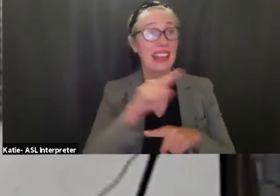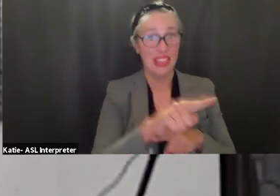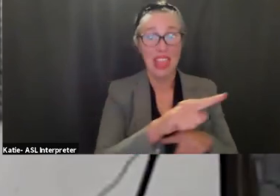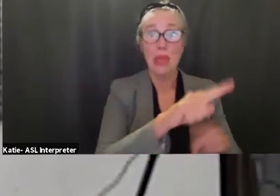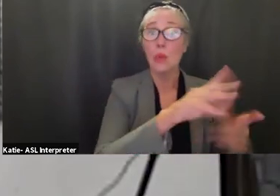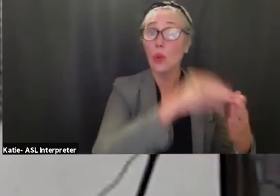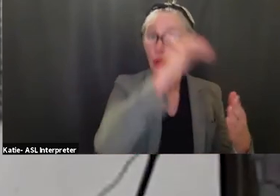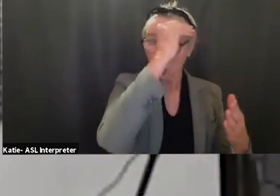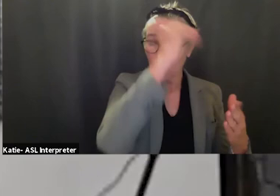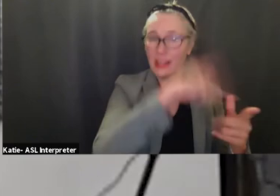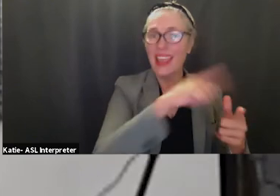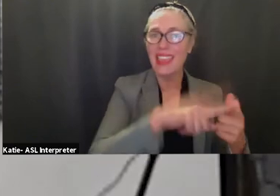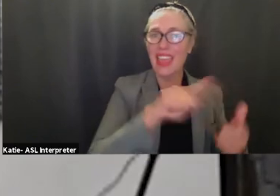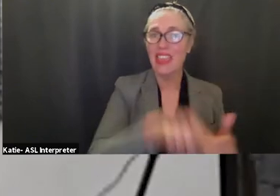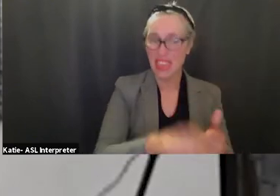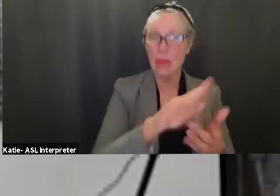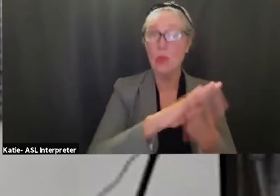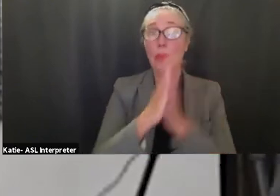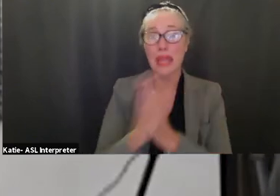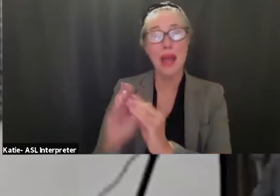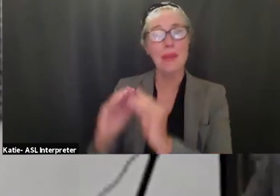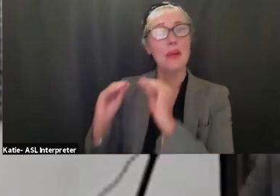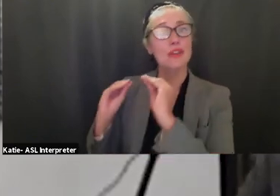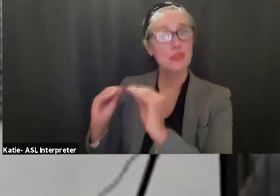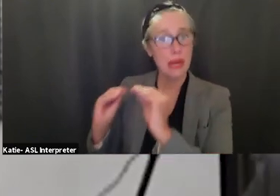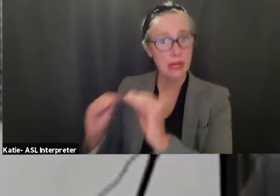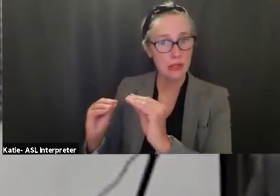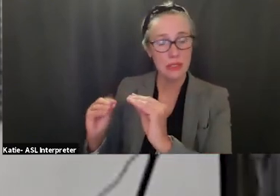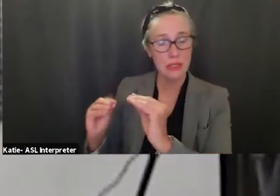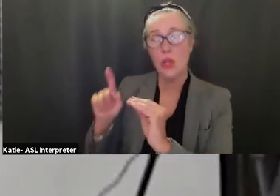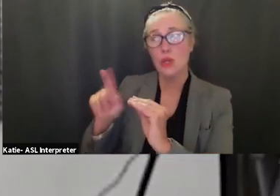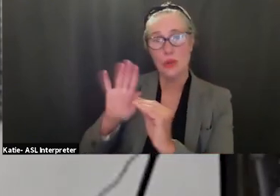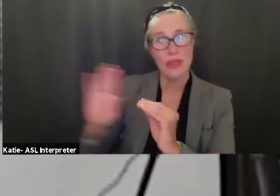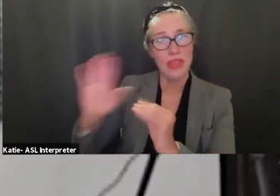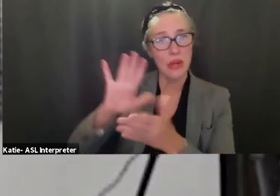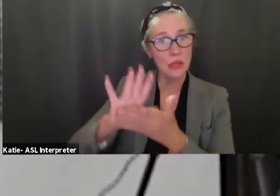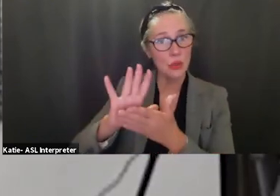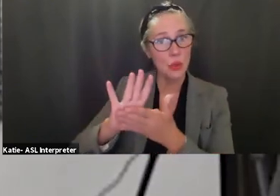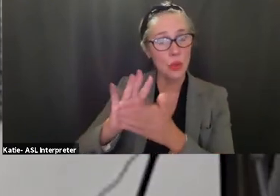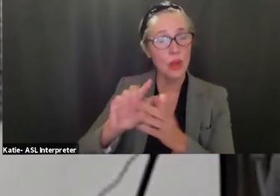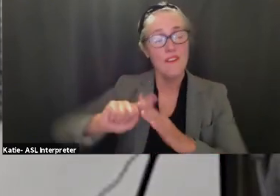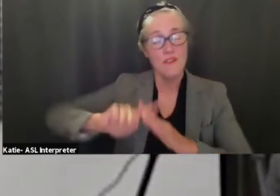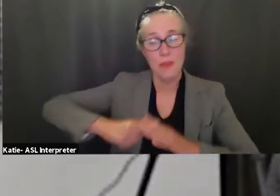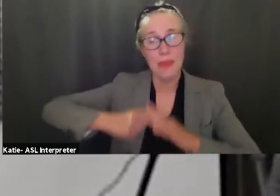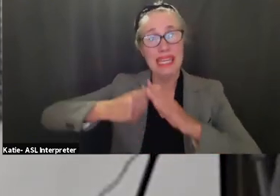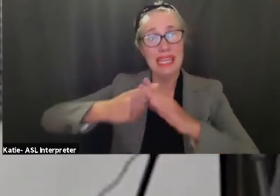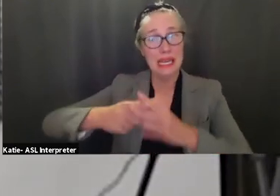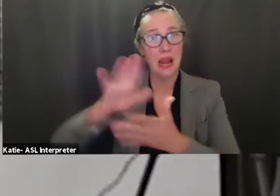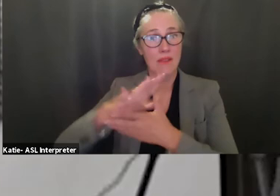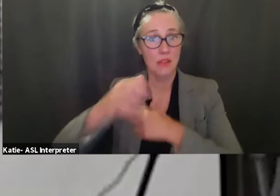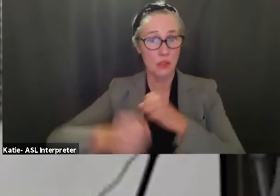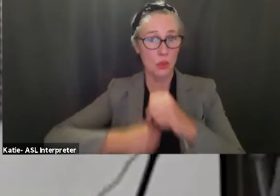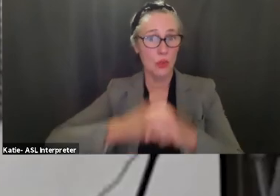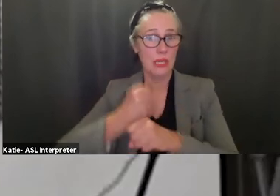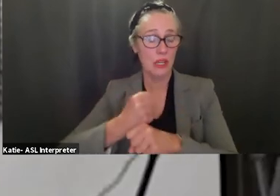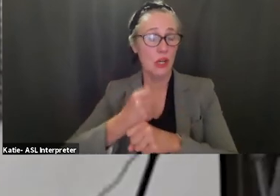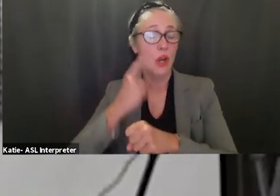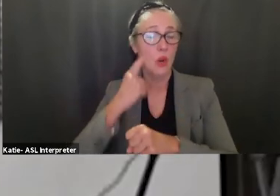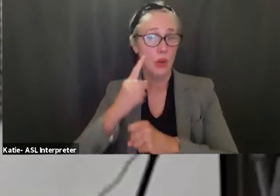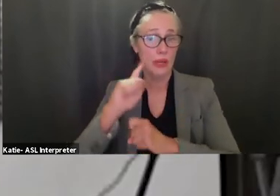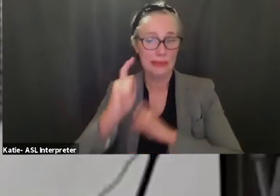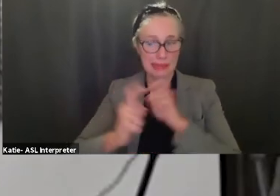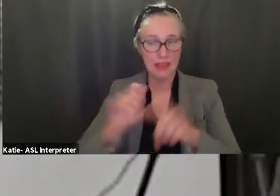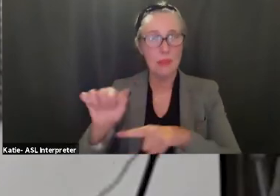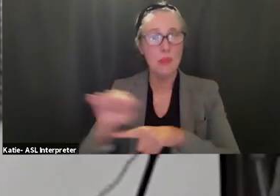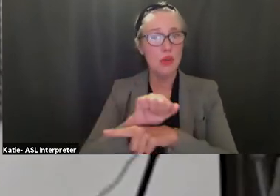um to take that to their school sites for the beginning of the school year to do training with with